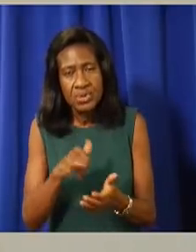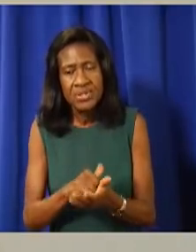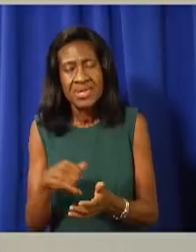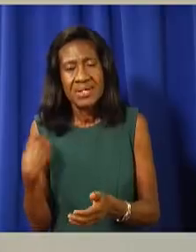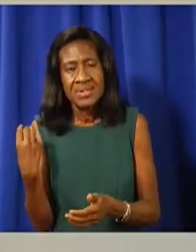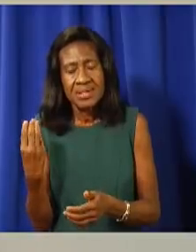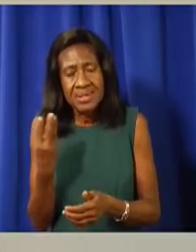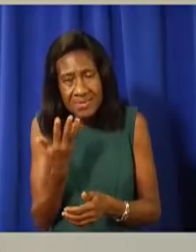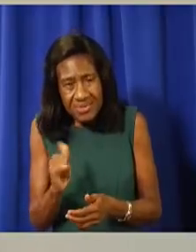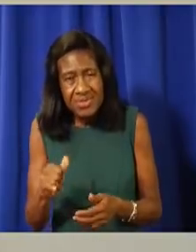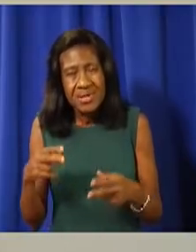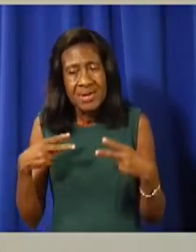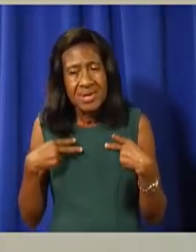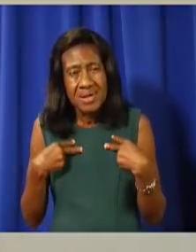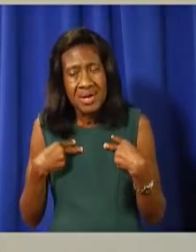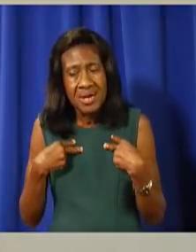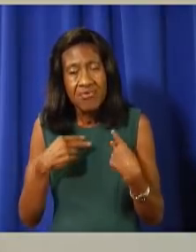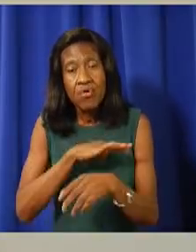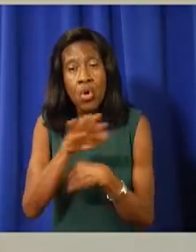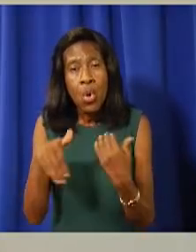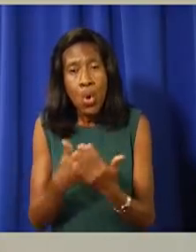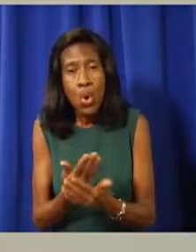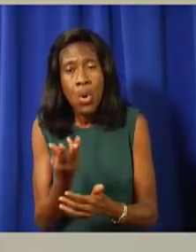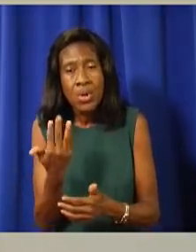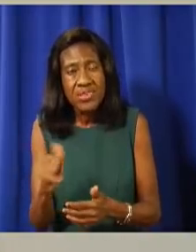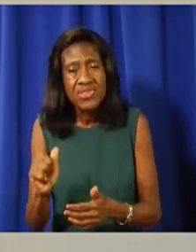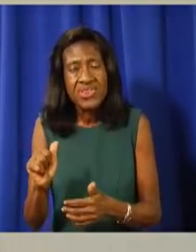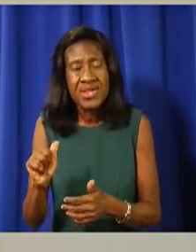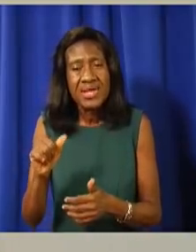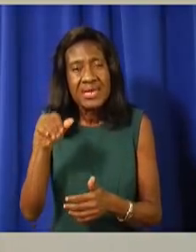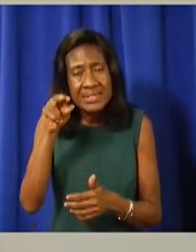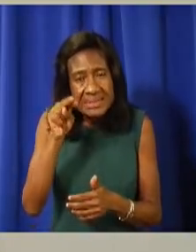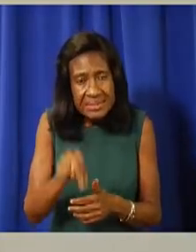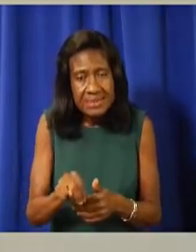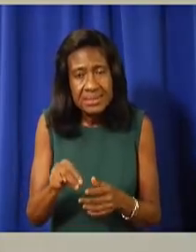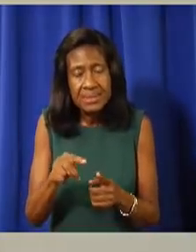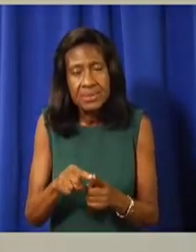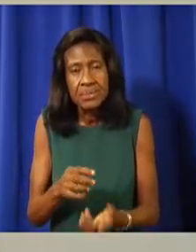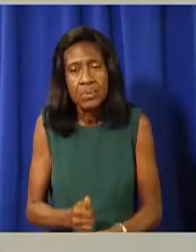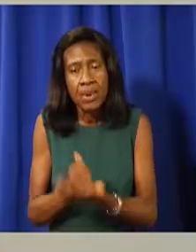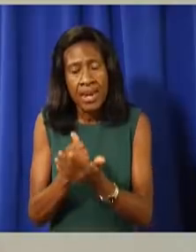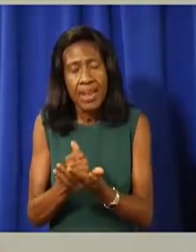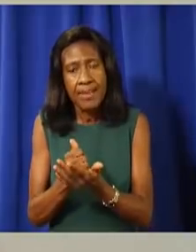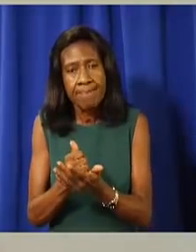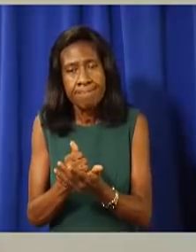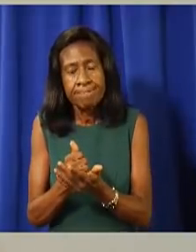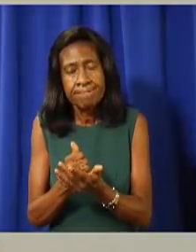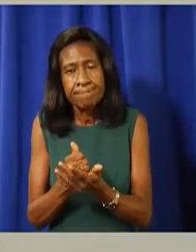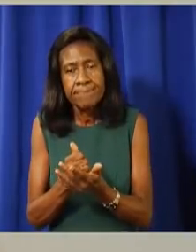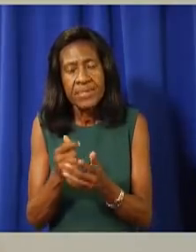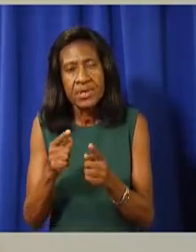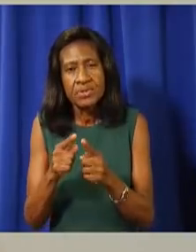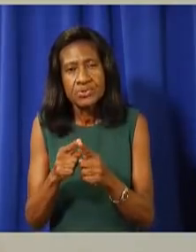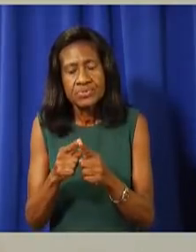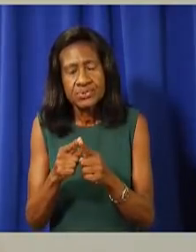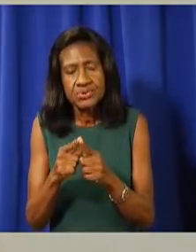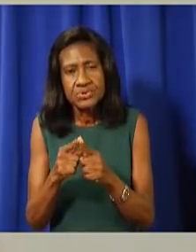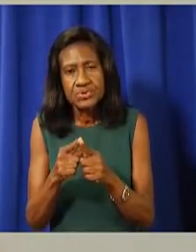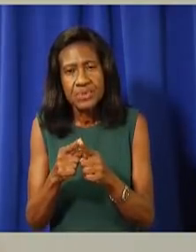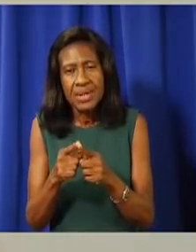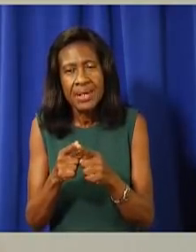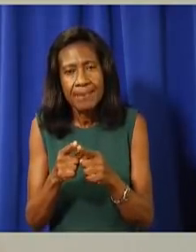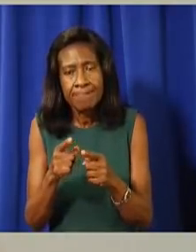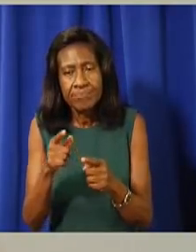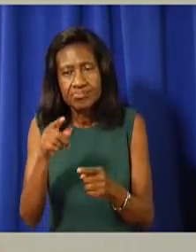necessary to ensure sufficient patient care and the safety of local medical staff. Now,